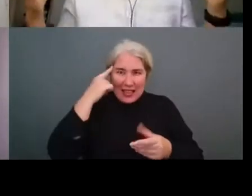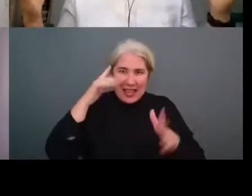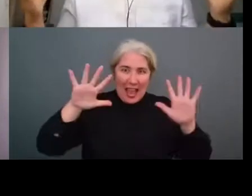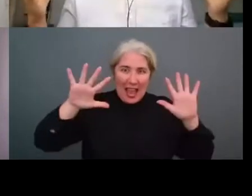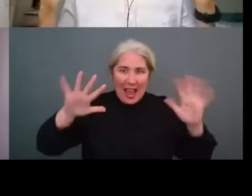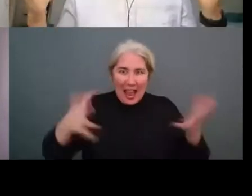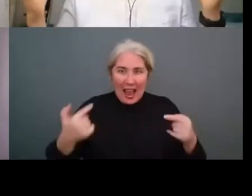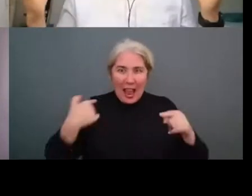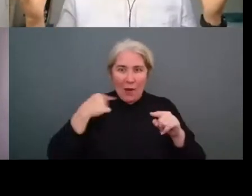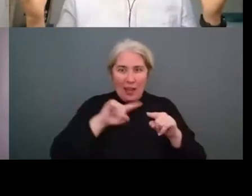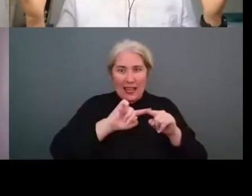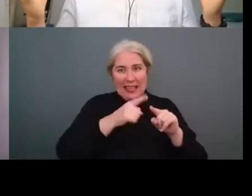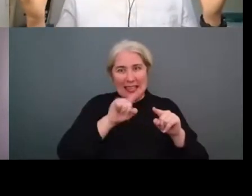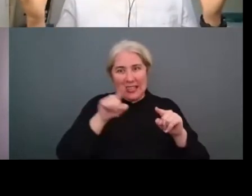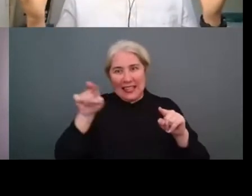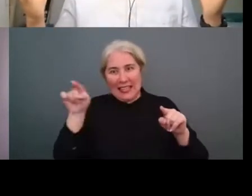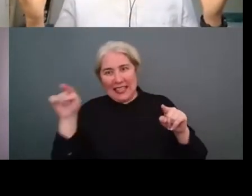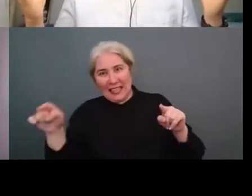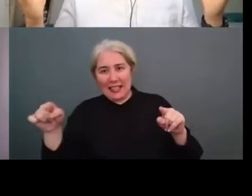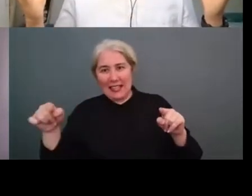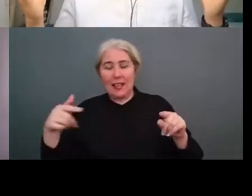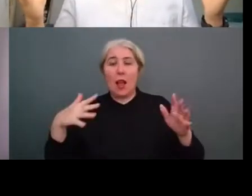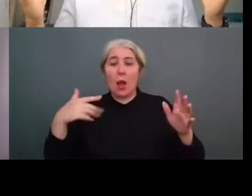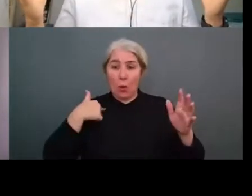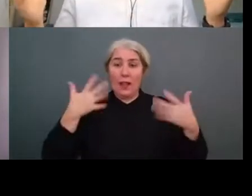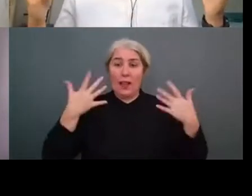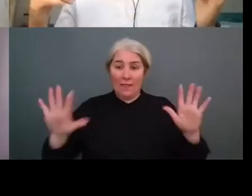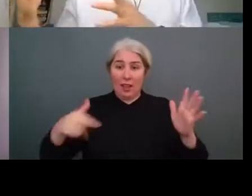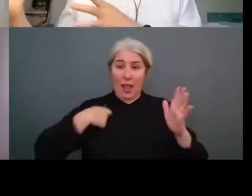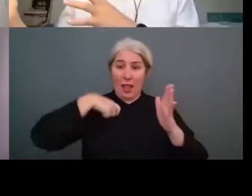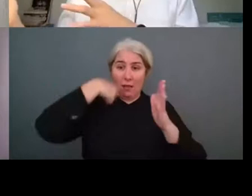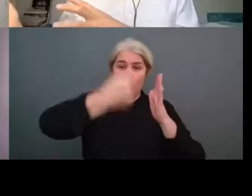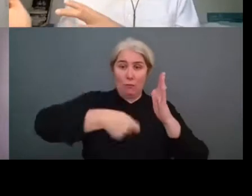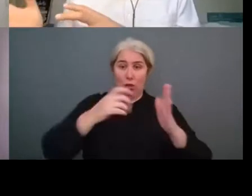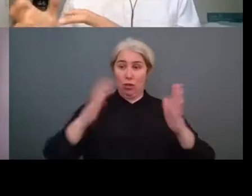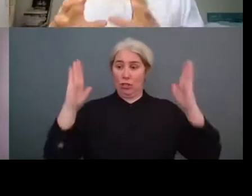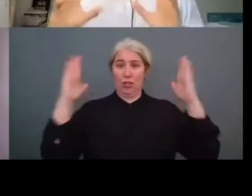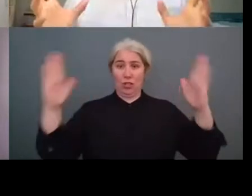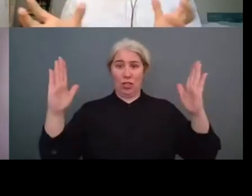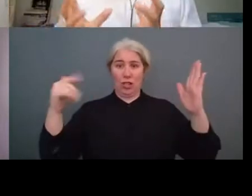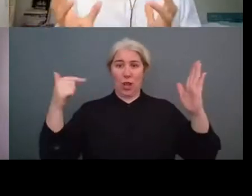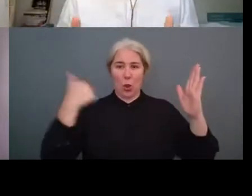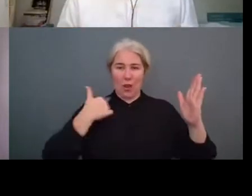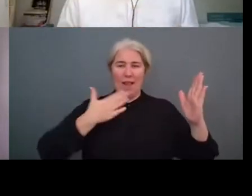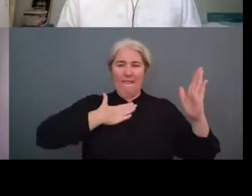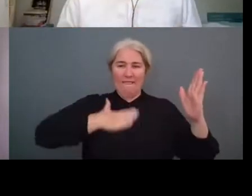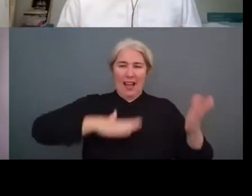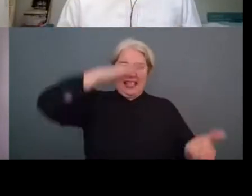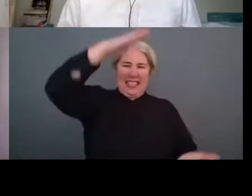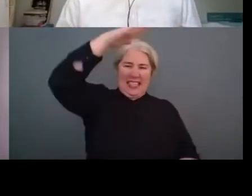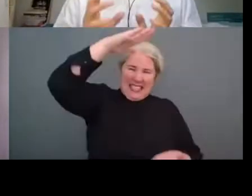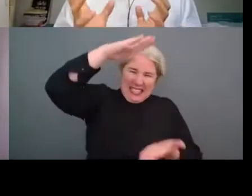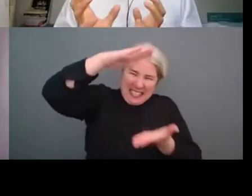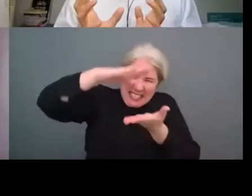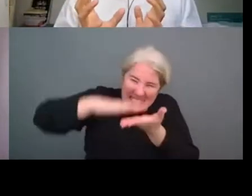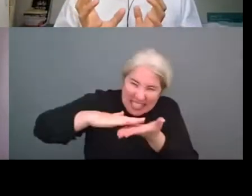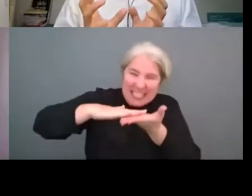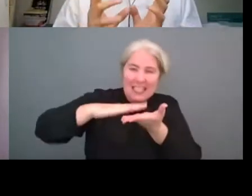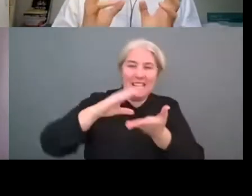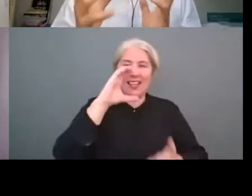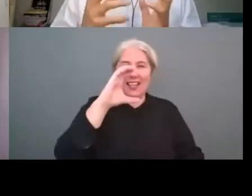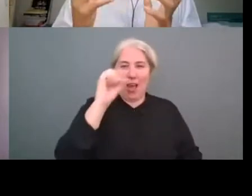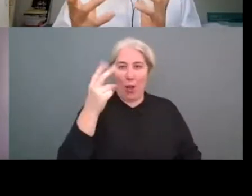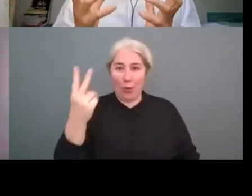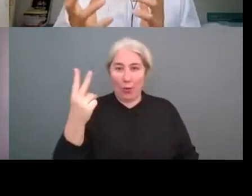the carbon footprint of all the project and it's still in the making today so i don't have the final results but we find out